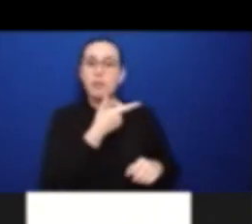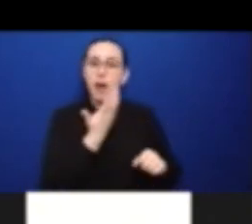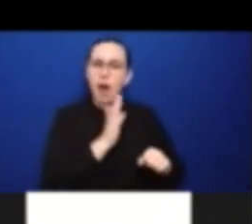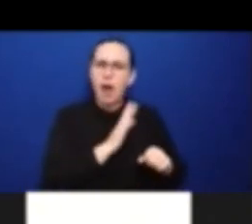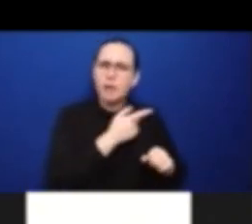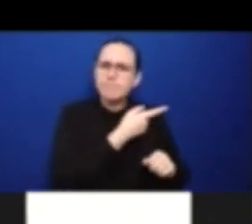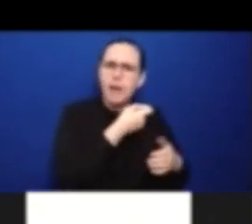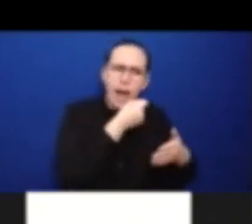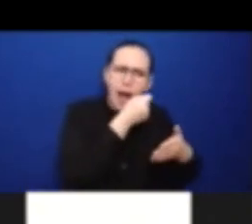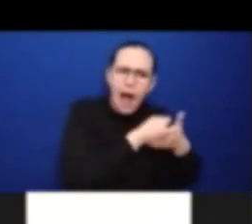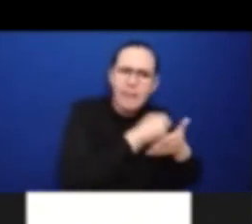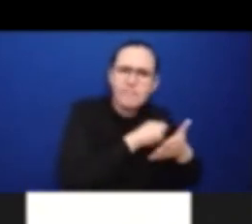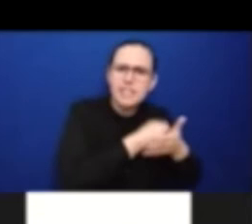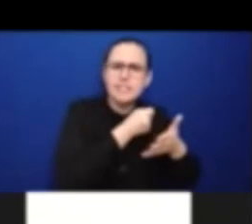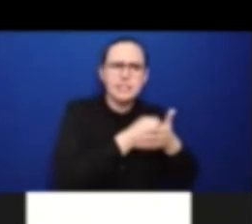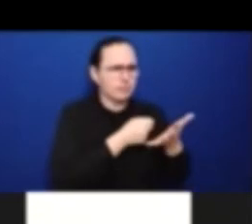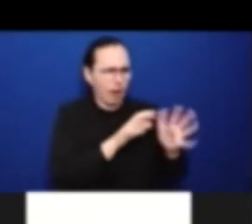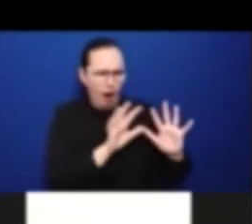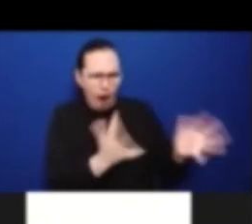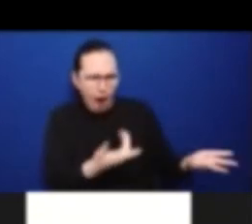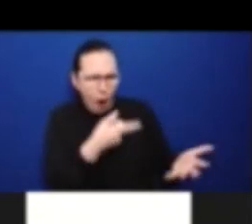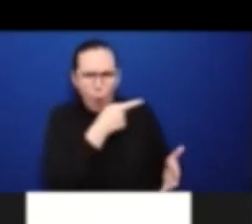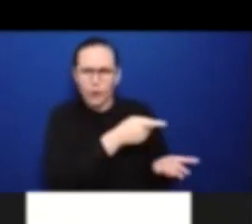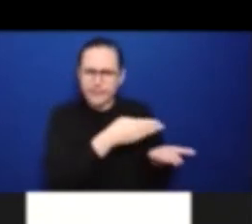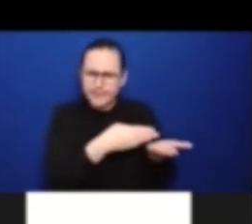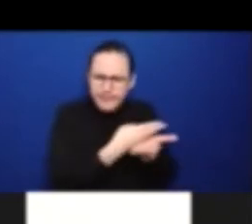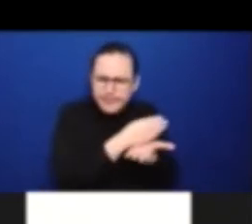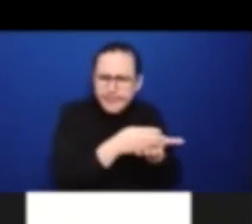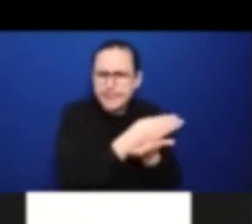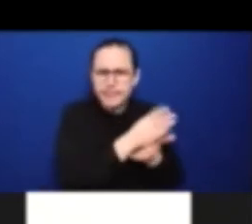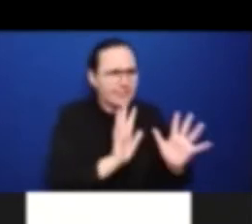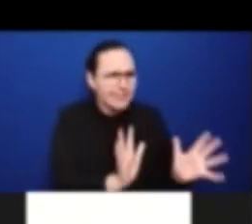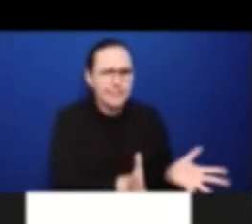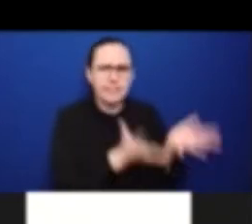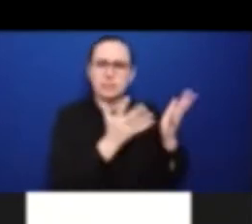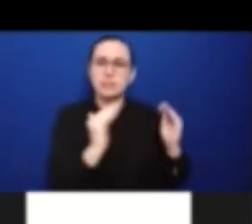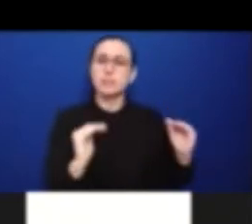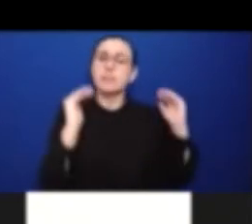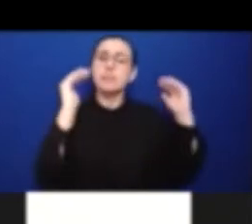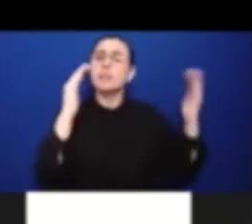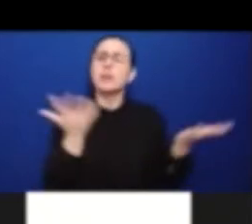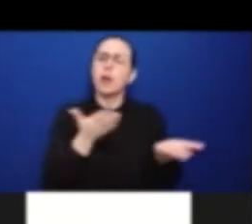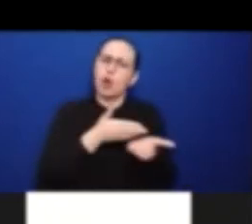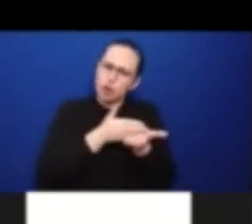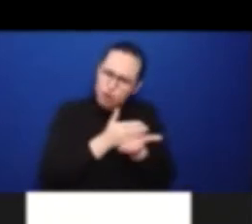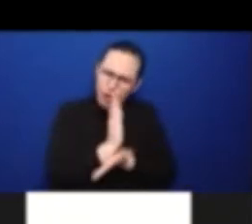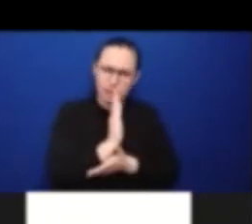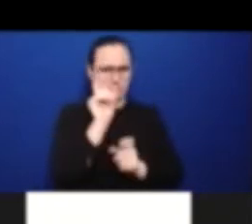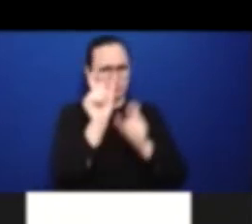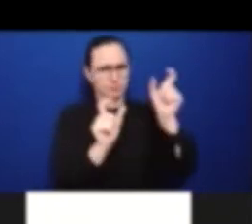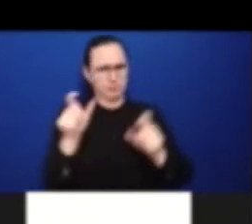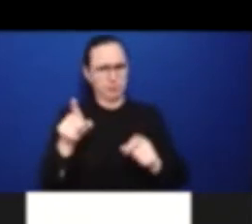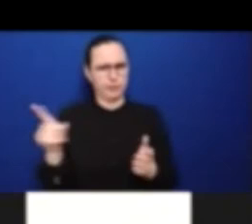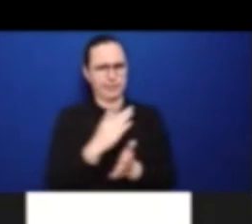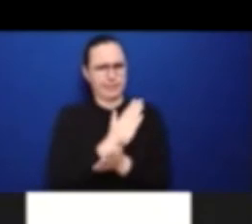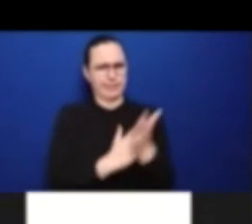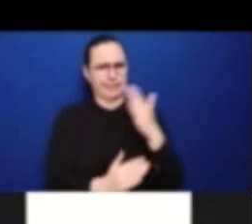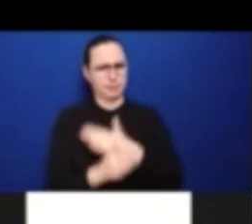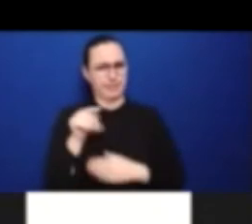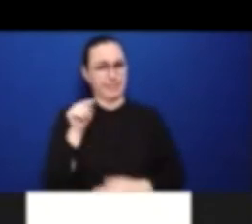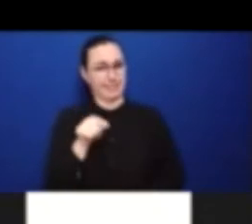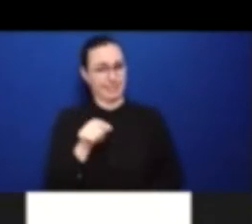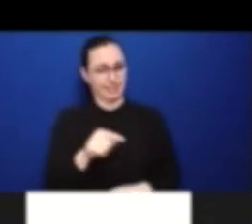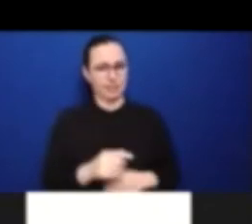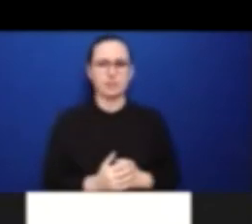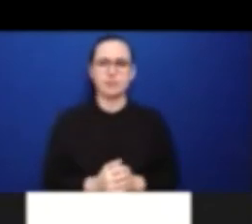today, I will speak very briefly just to say that it's a pleasure, it's a privilege to be here at this event. I'm mostly